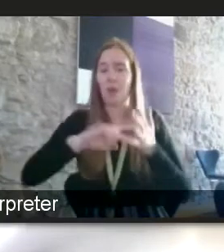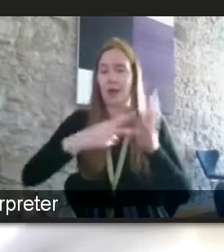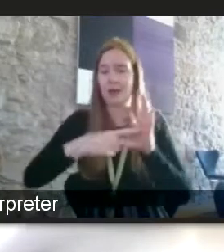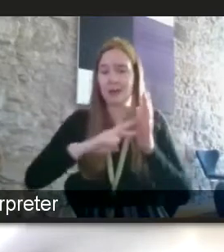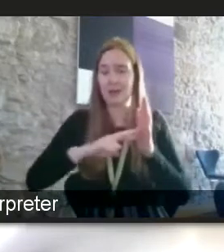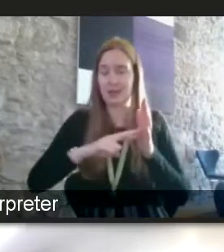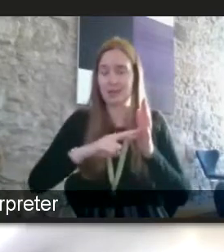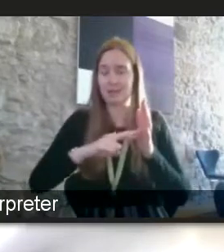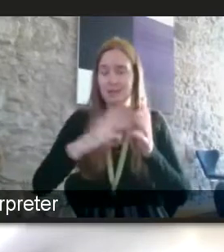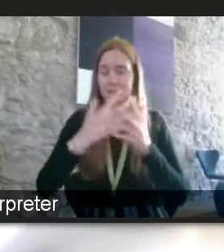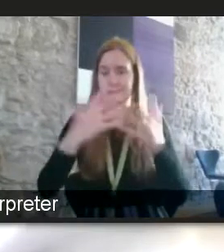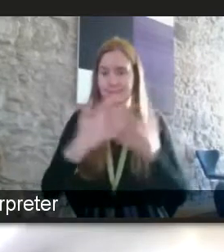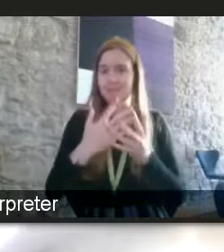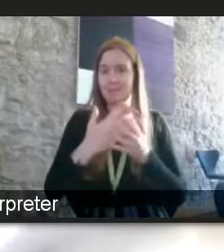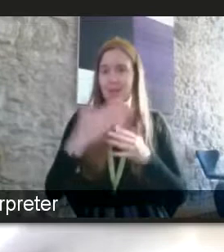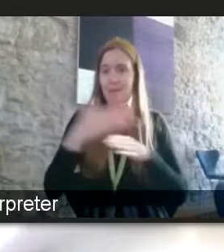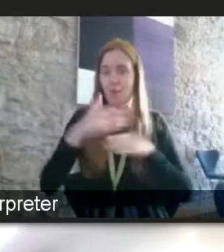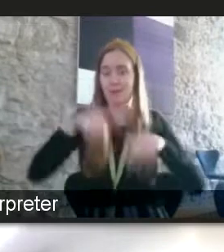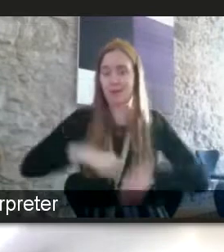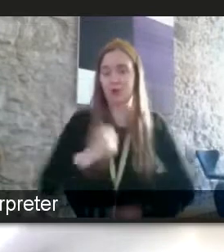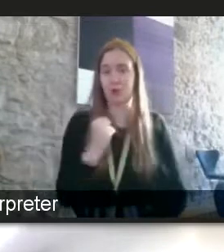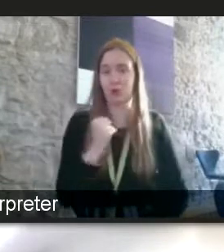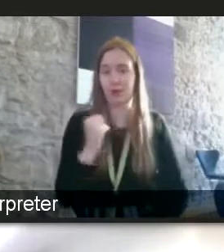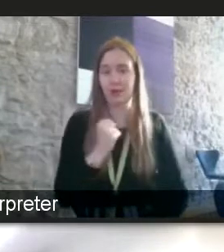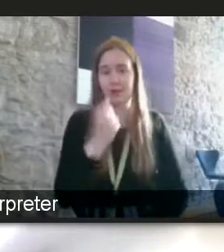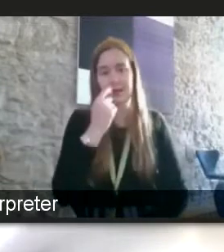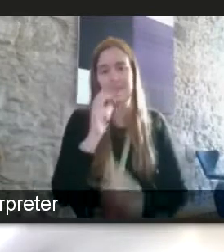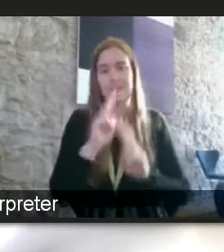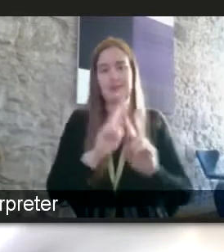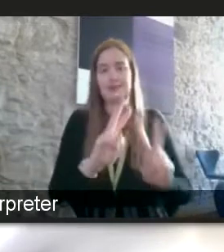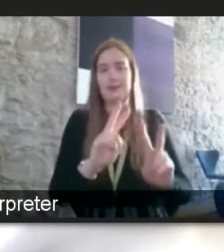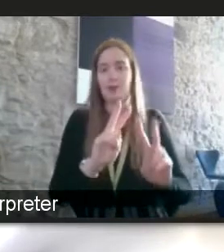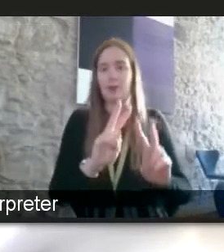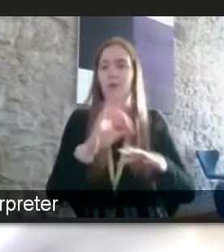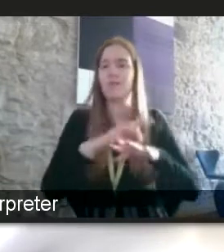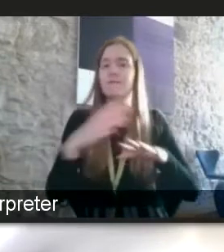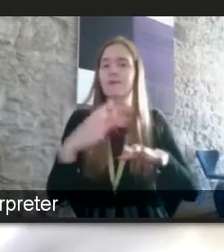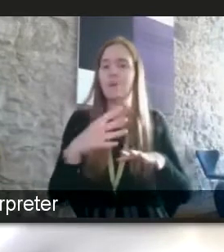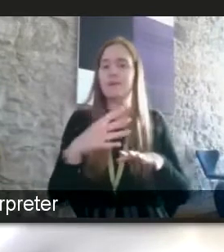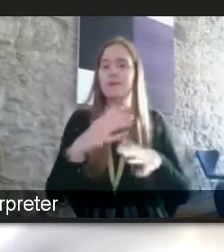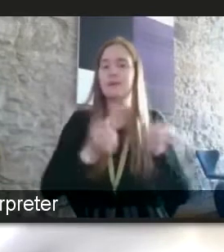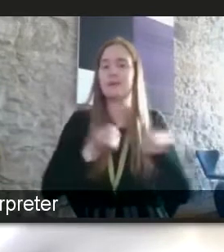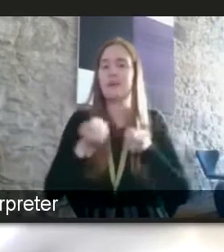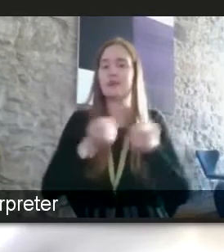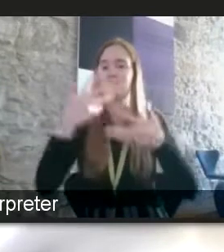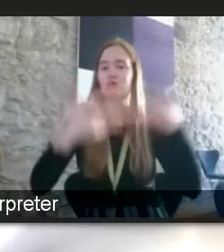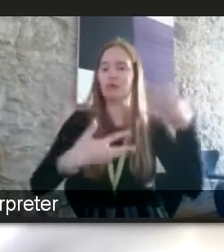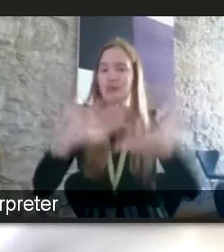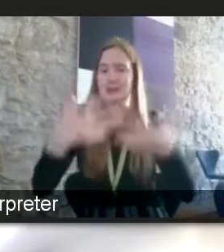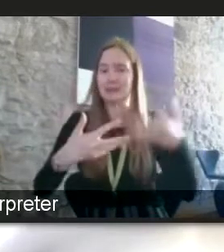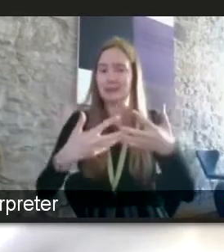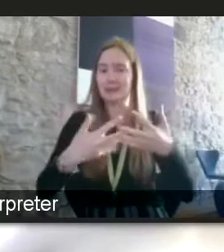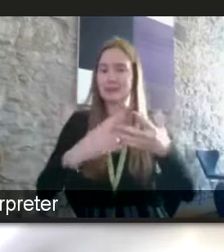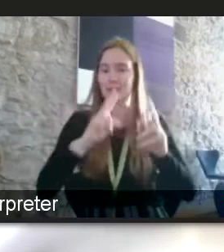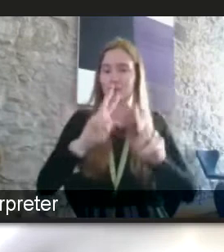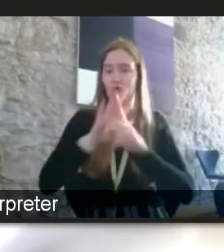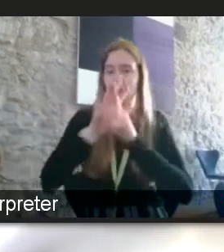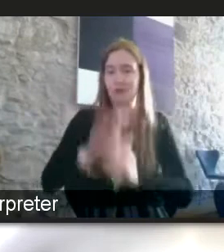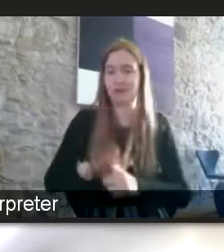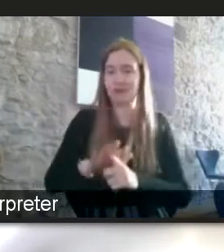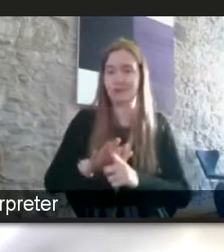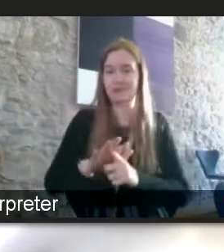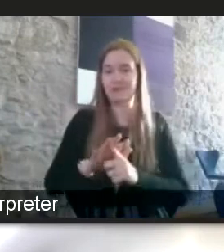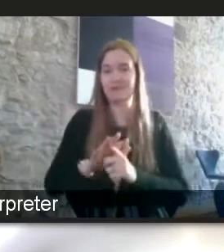employment in scotland can be seen through its performance management ratings and rankings to be discriminated against asian